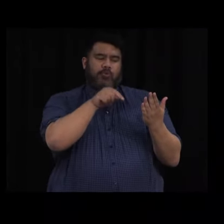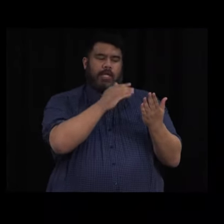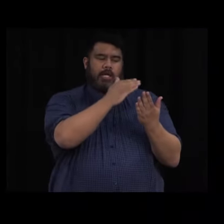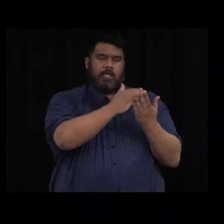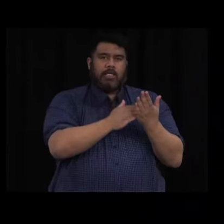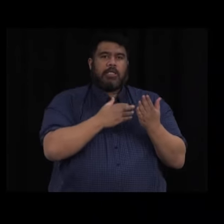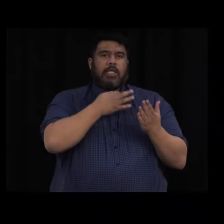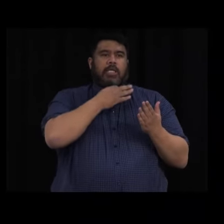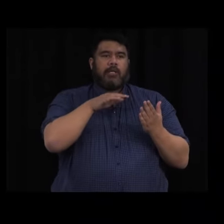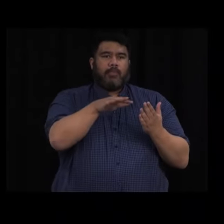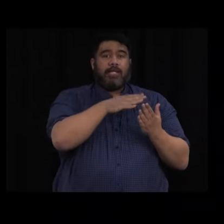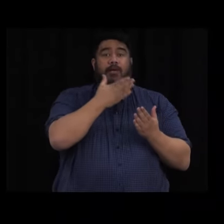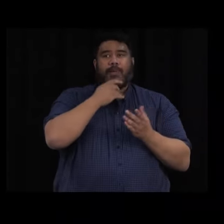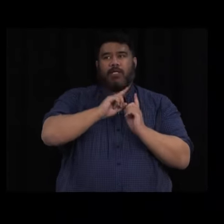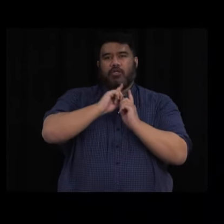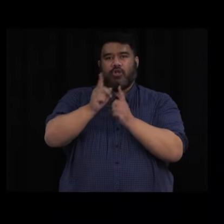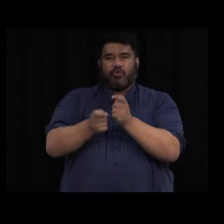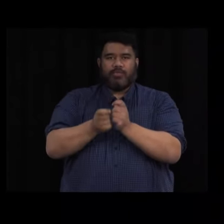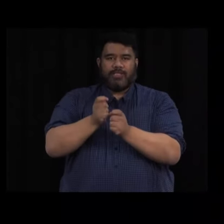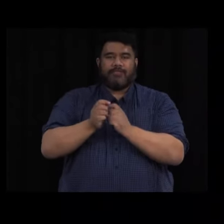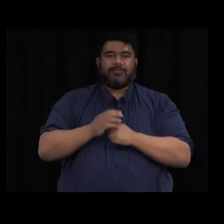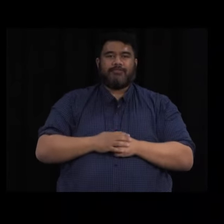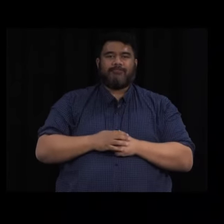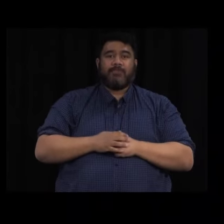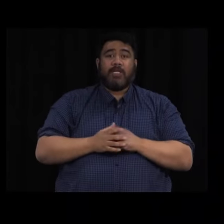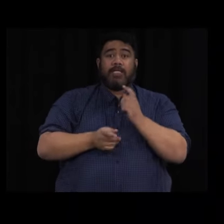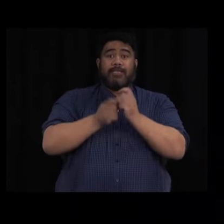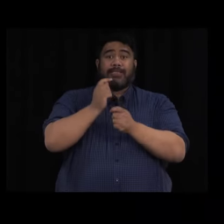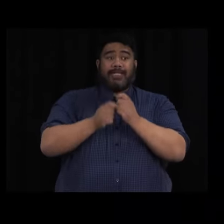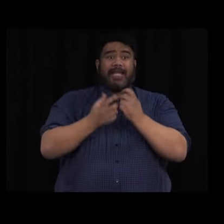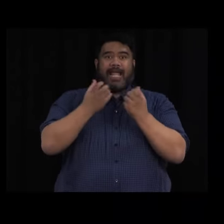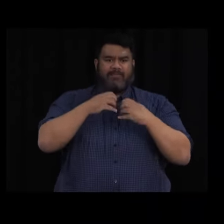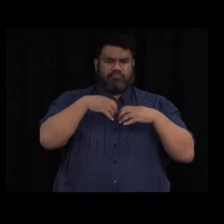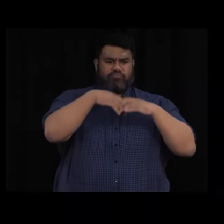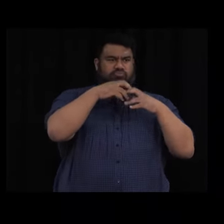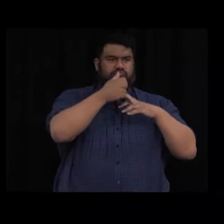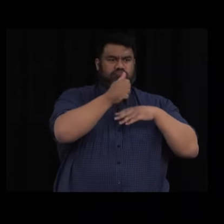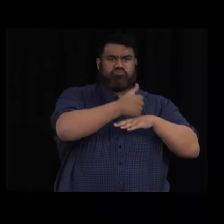testing and testing hours across Tauranga today. There is plenty of capacity there.